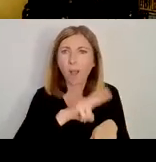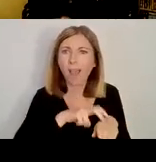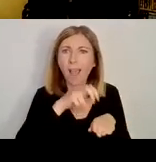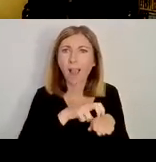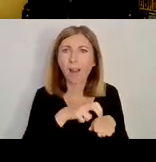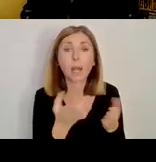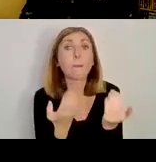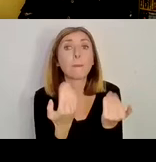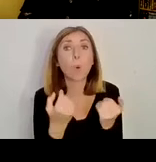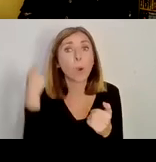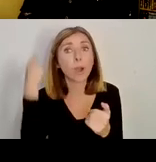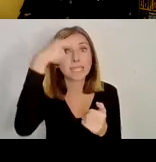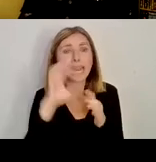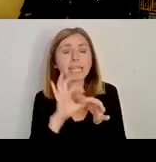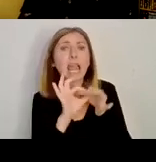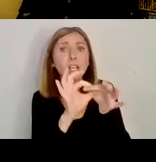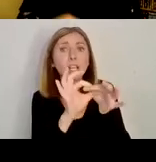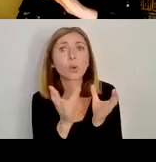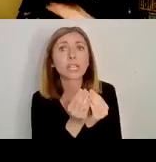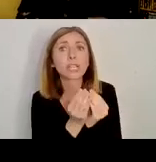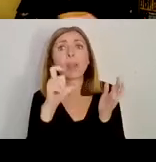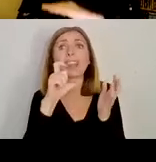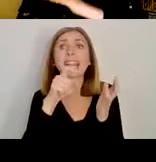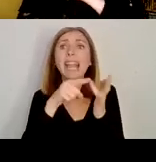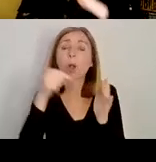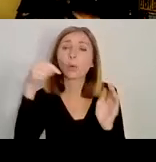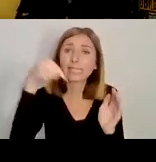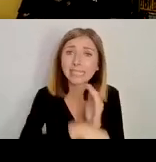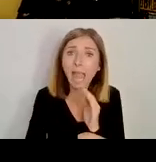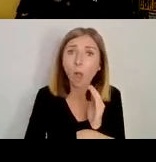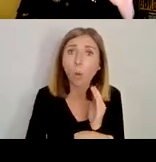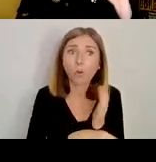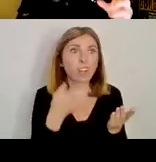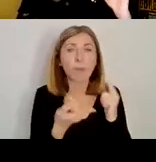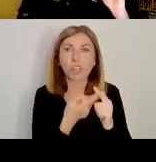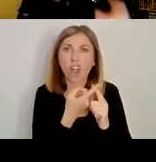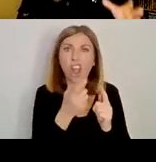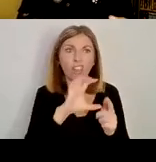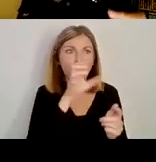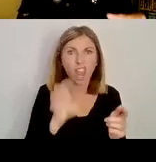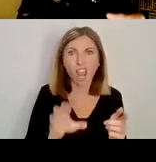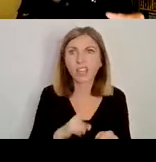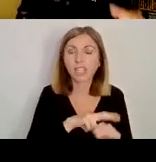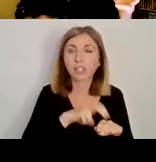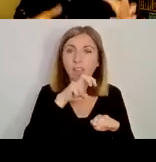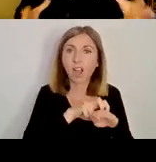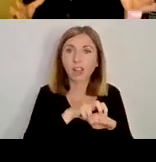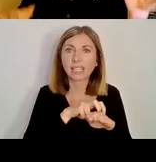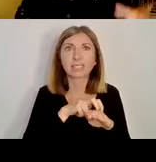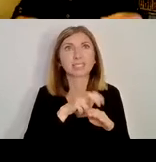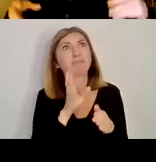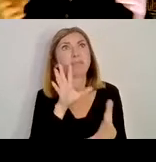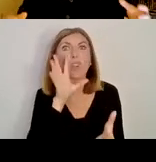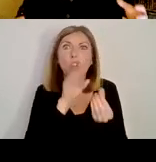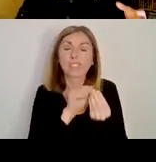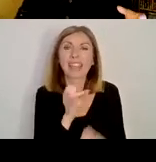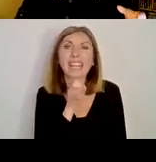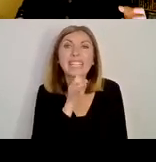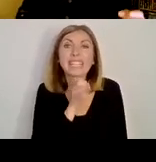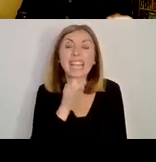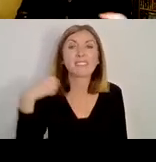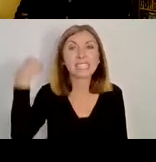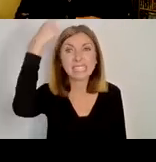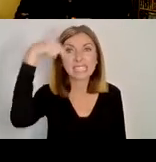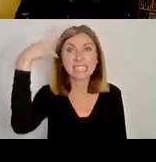associated with County Down than any other by a lot. There's over 70 saints. So if you're going to say the Isle of